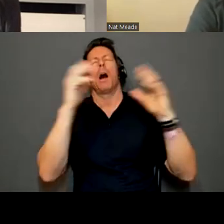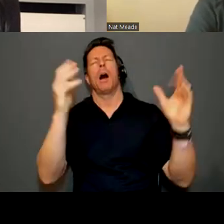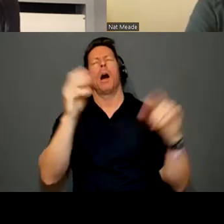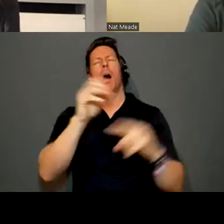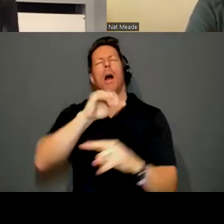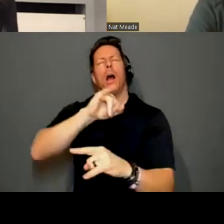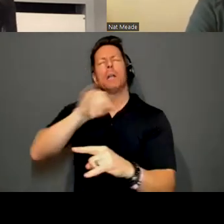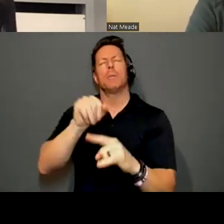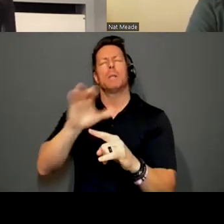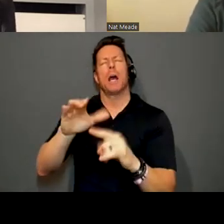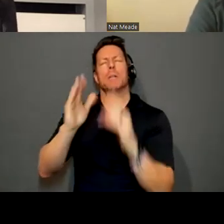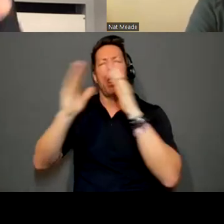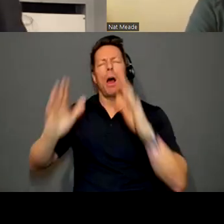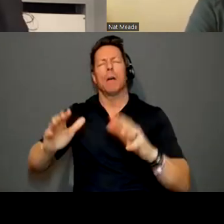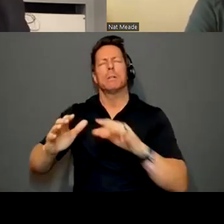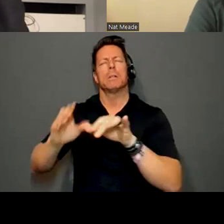Castle House.